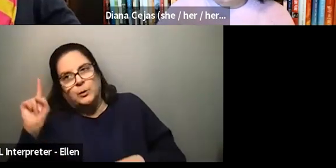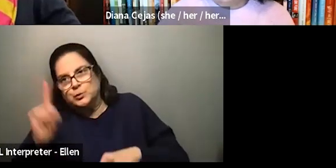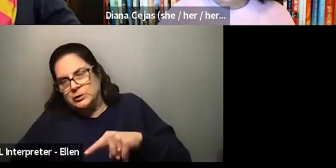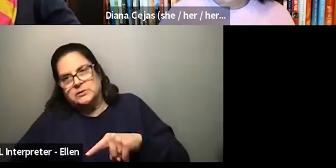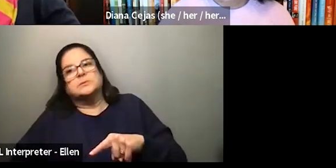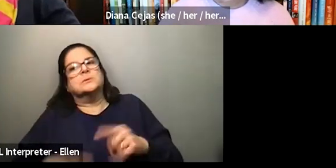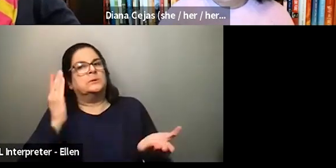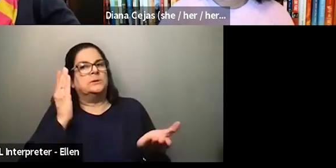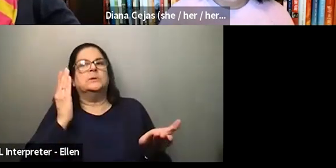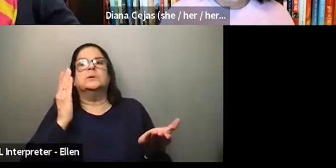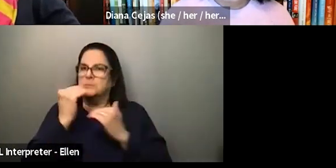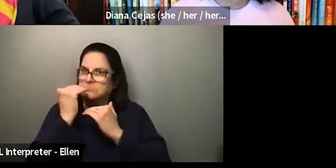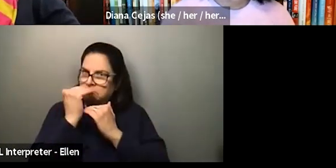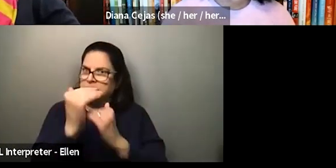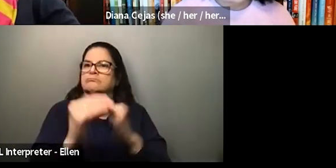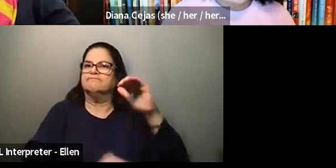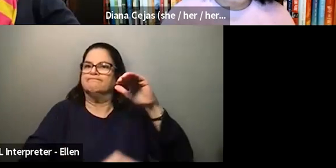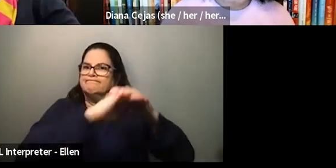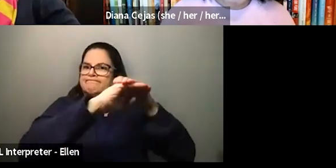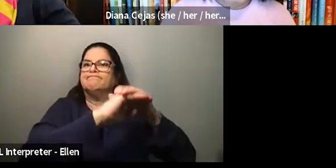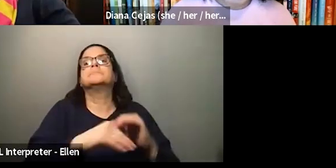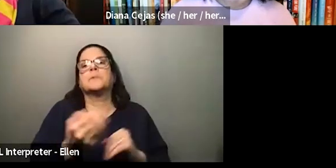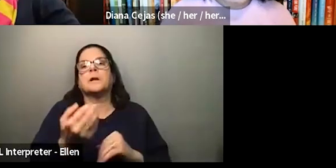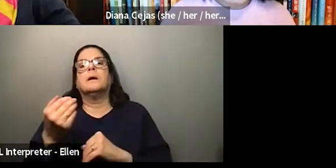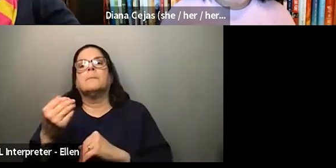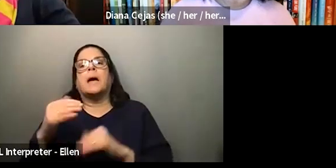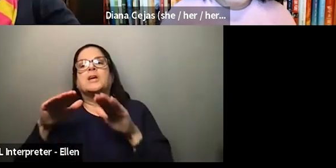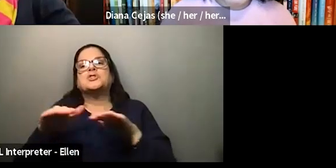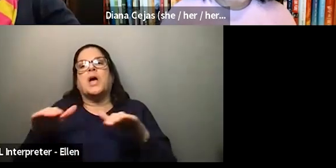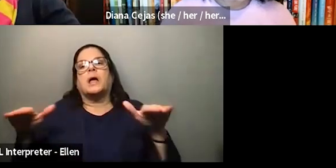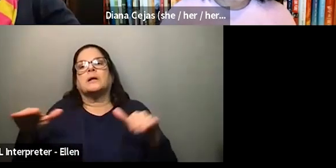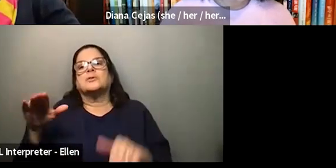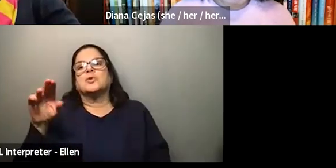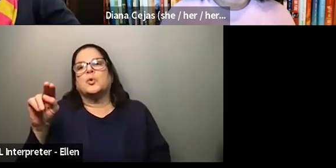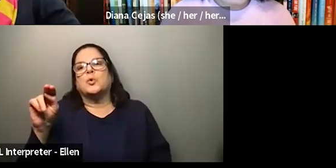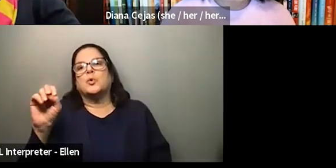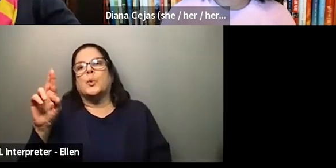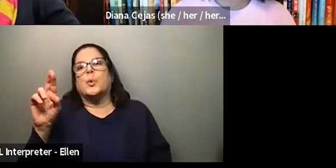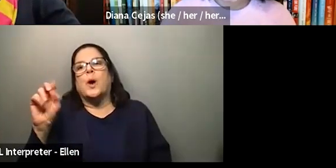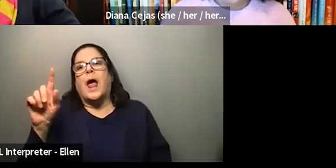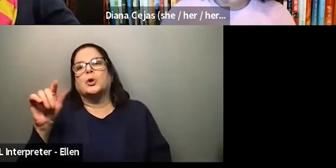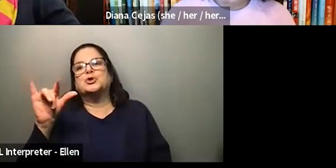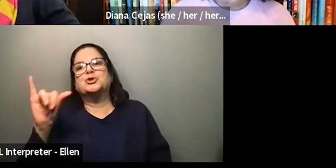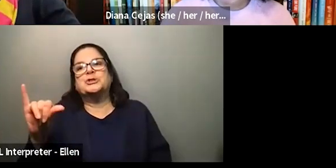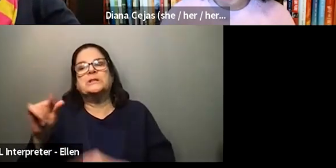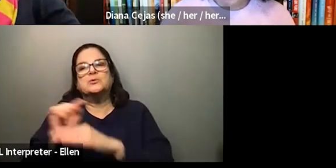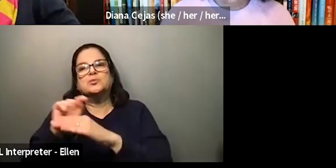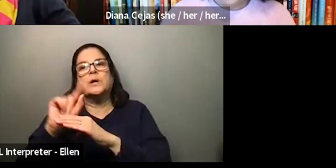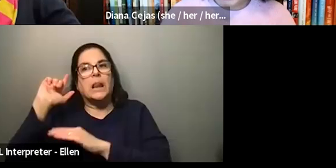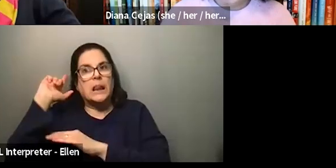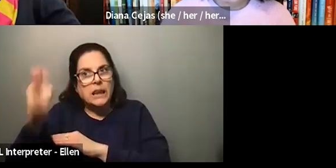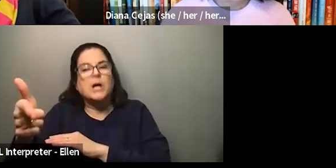or when I was in my child neurology training, a couple of years later, by that point in time, my fatigue was much improved, I was much better